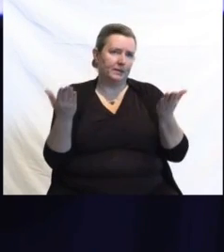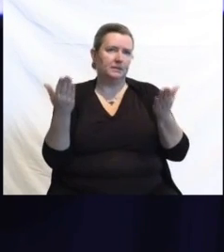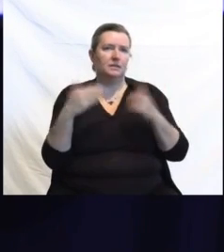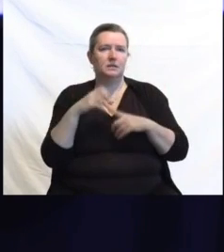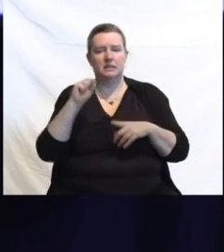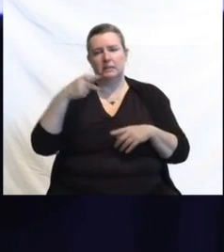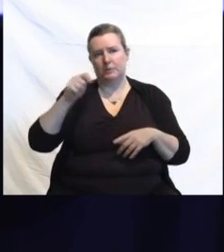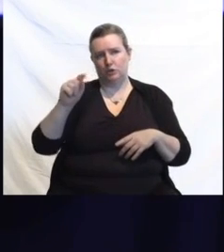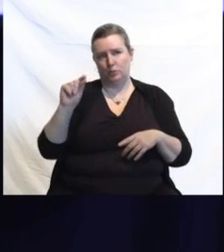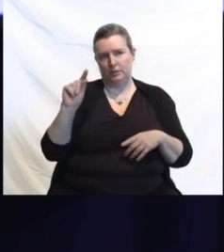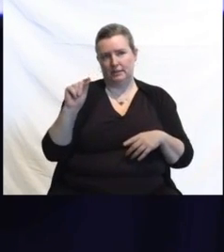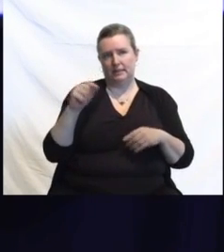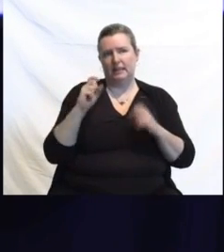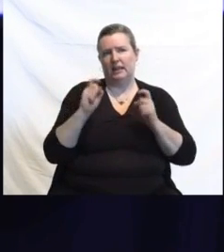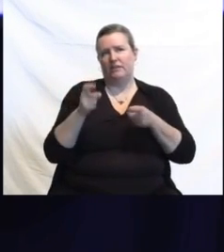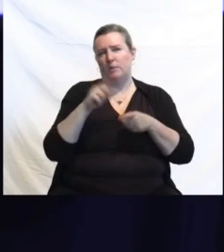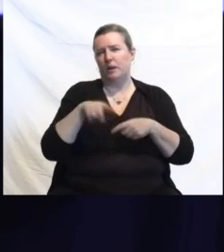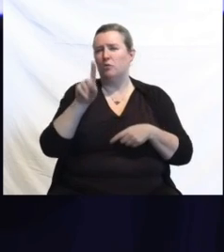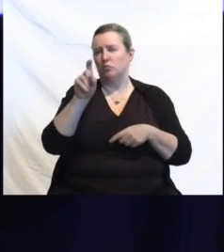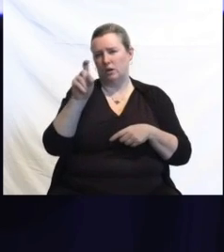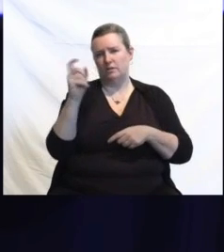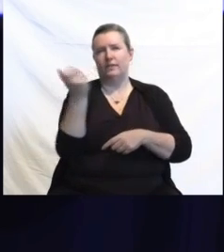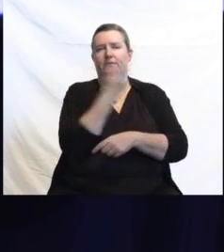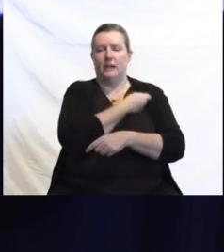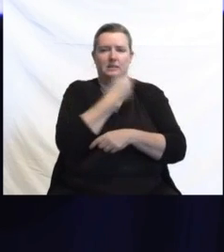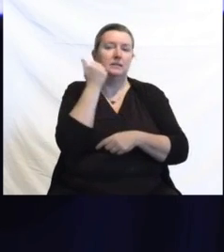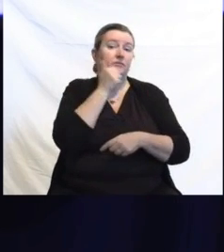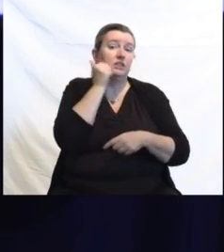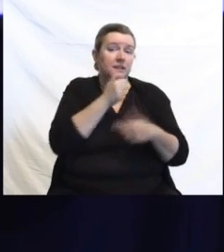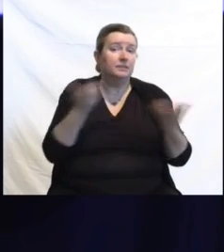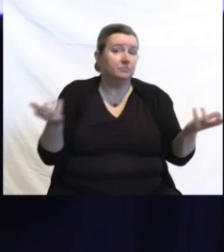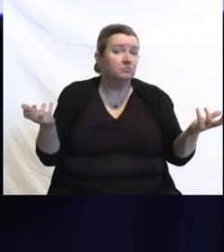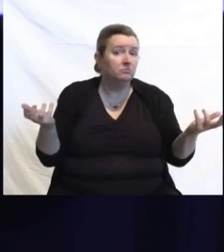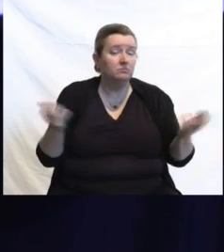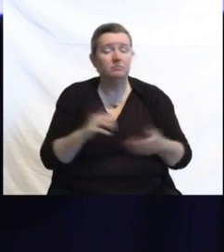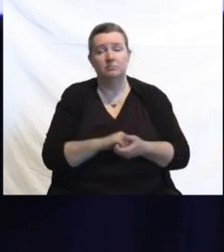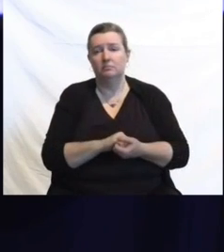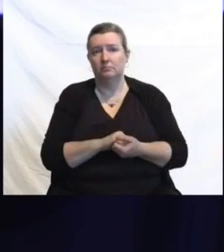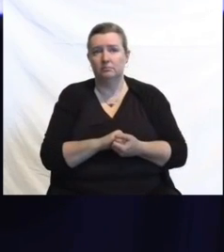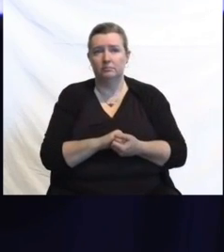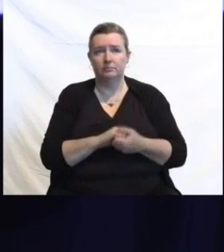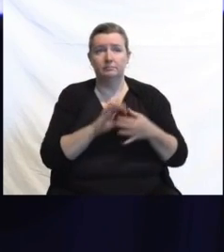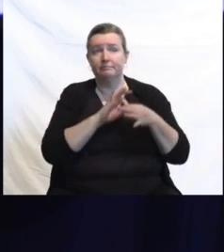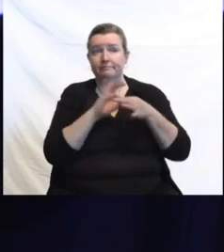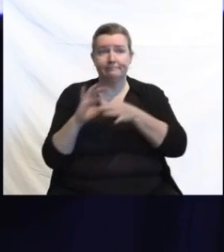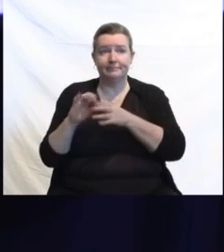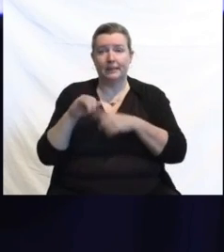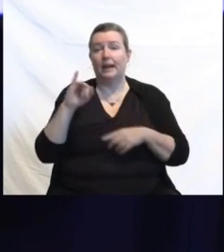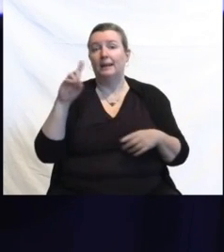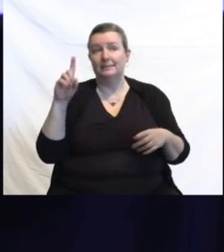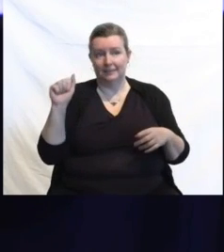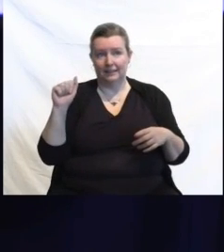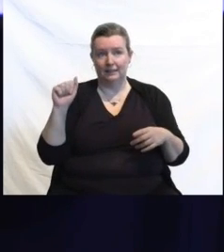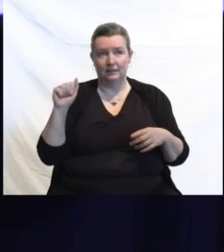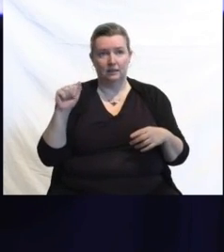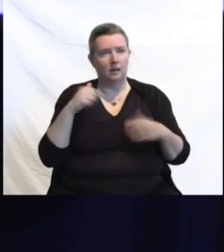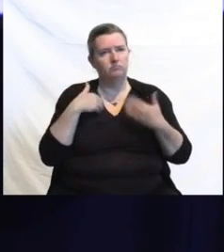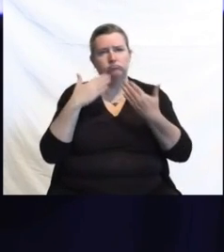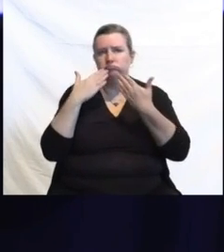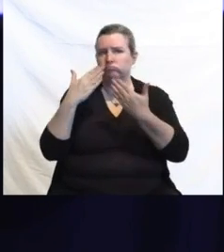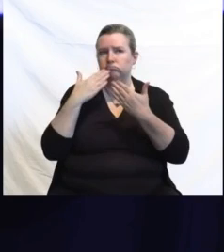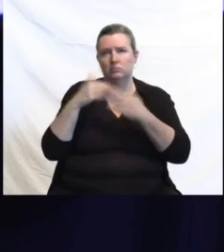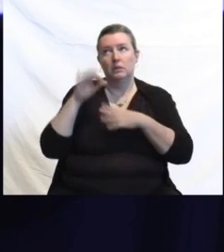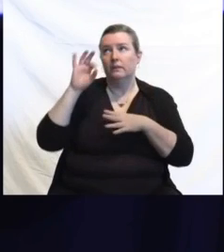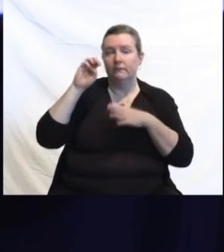100 boosters a day. With regard to Ida, Governor, I do always continue to thank FEMA and particularly the